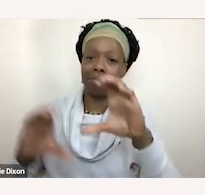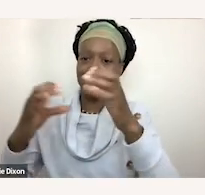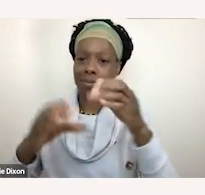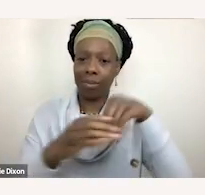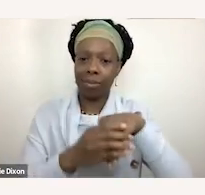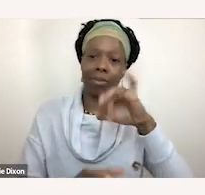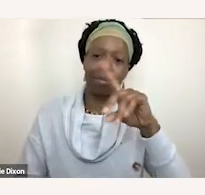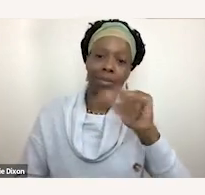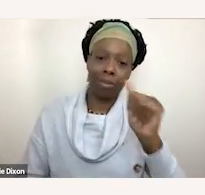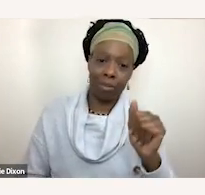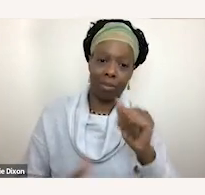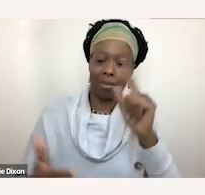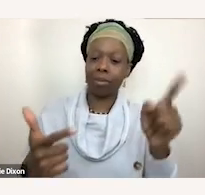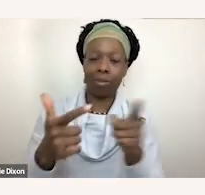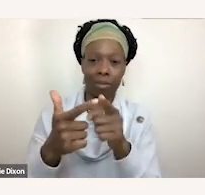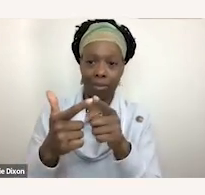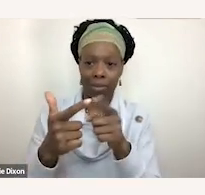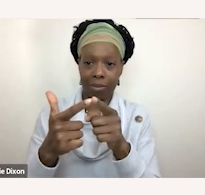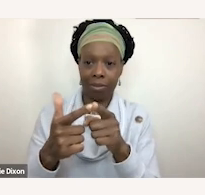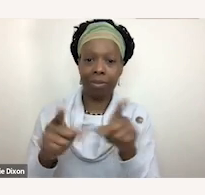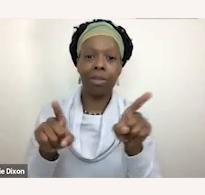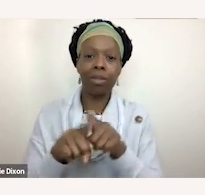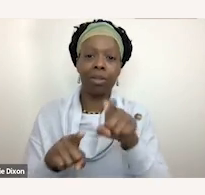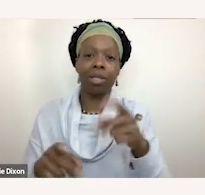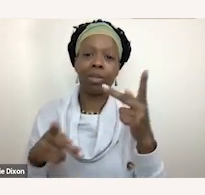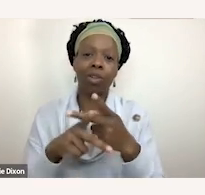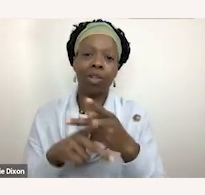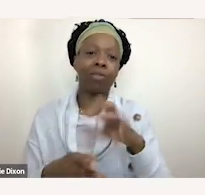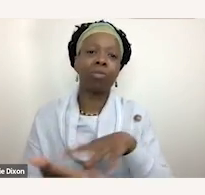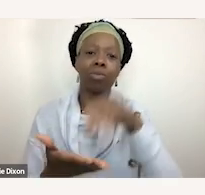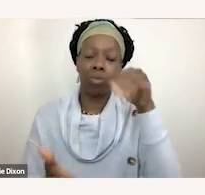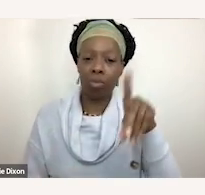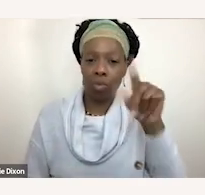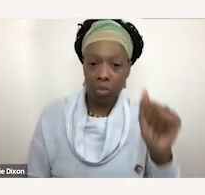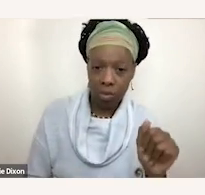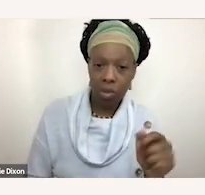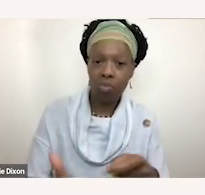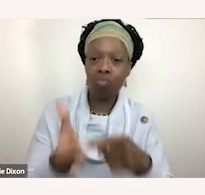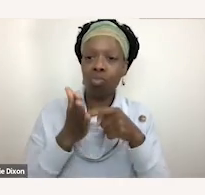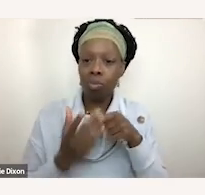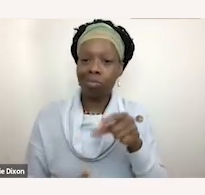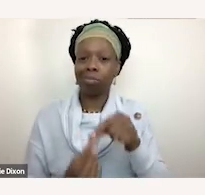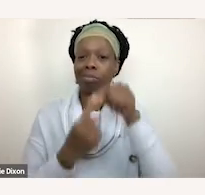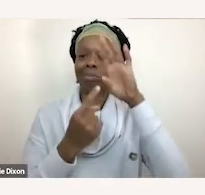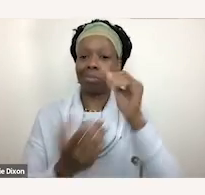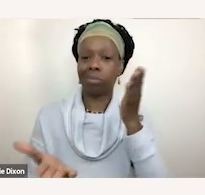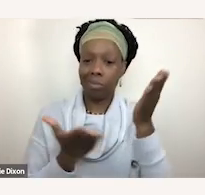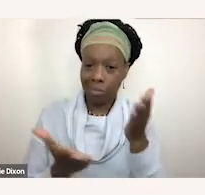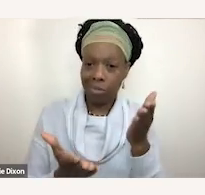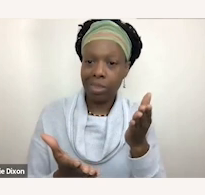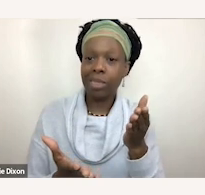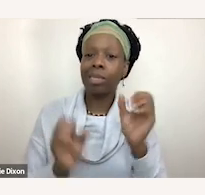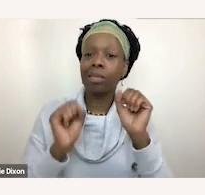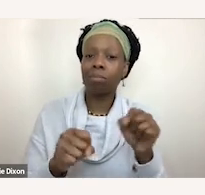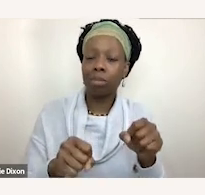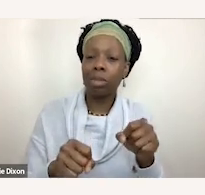IDEA and they also need to determine whether the student's disabilities require special education services in order to